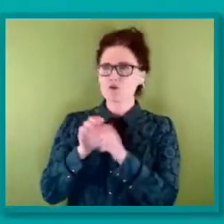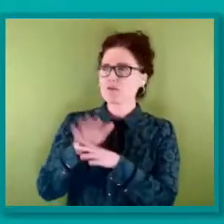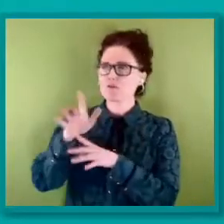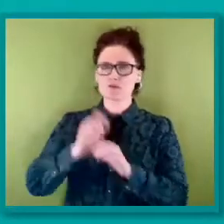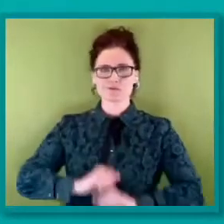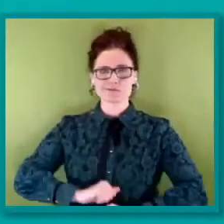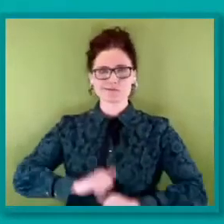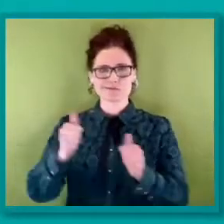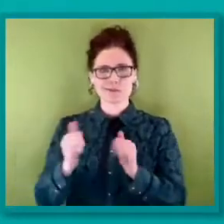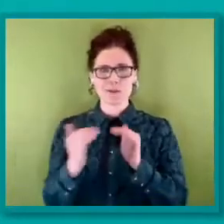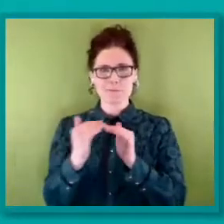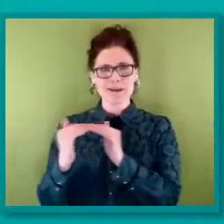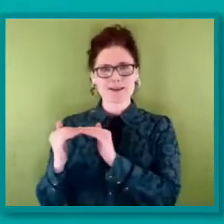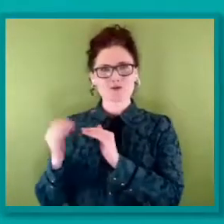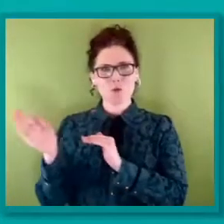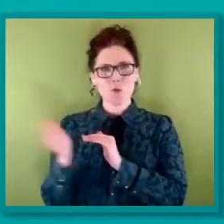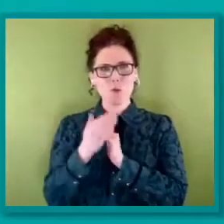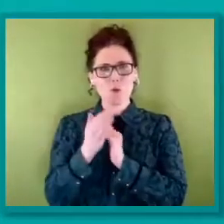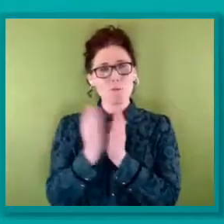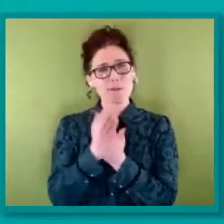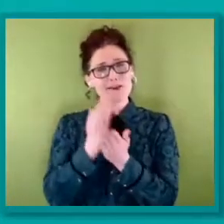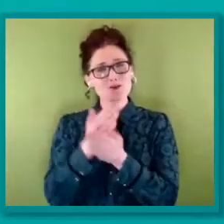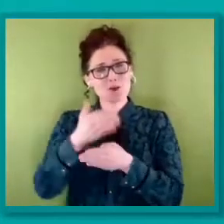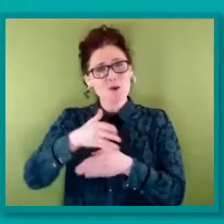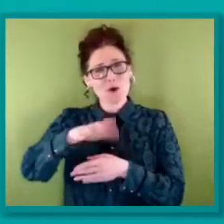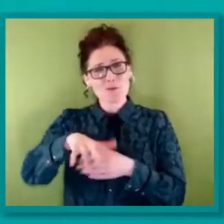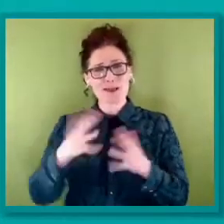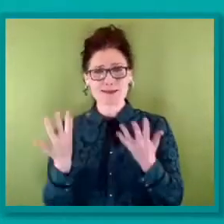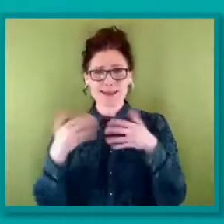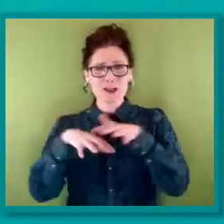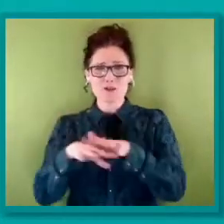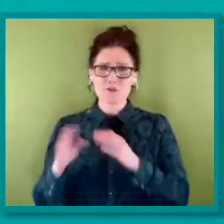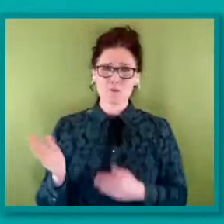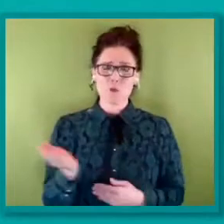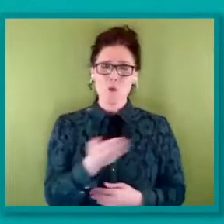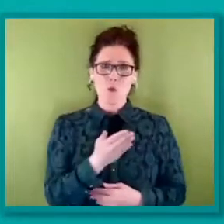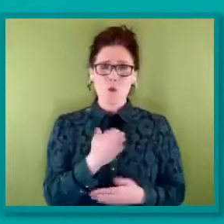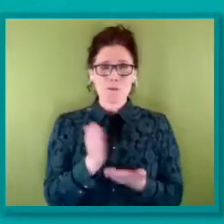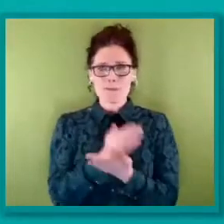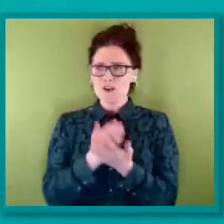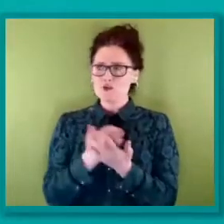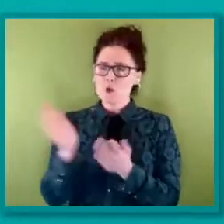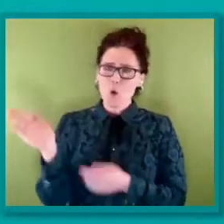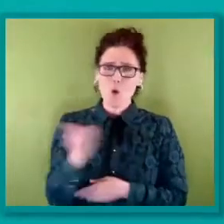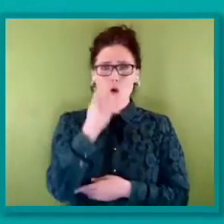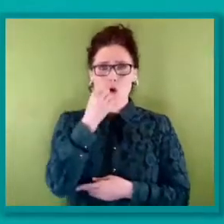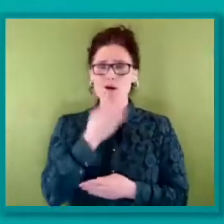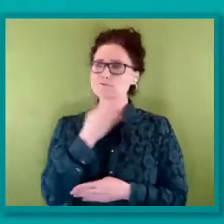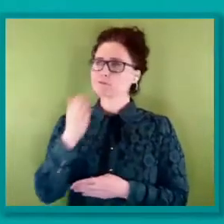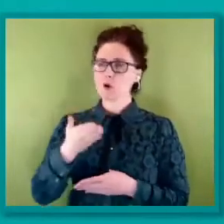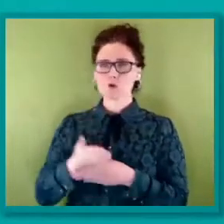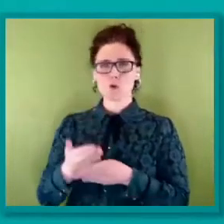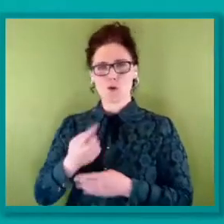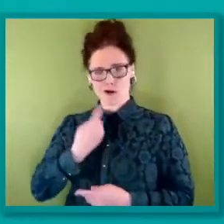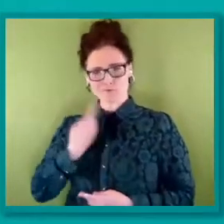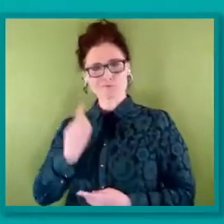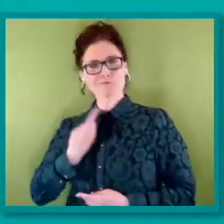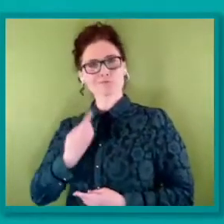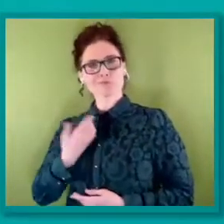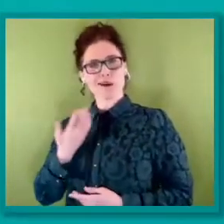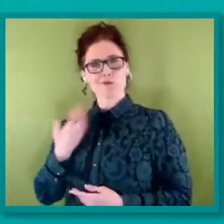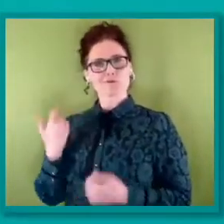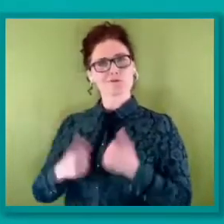workplaces can be and how people thrive when they can be themselves at work. We need to show that this works, that it's good for everyone,